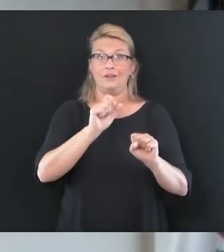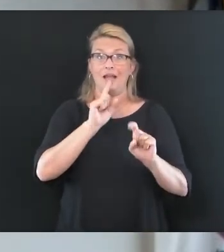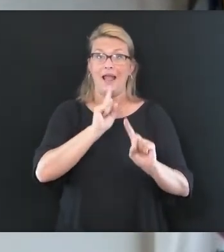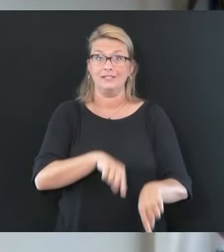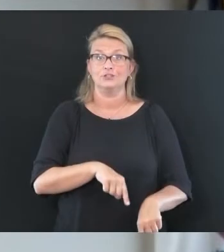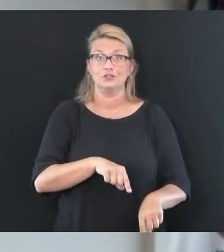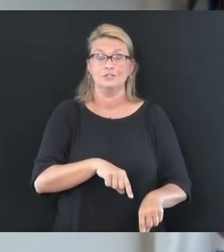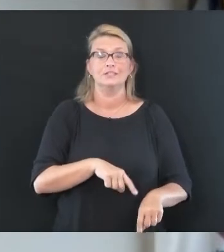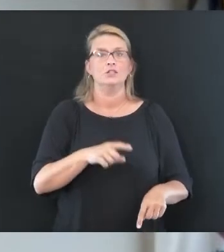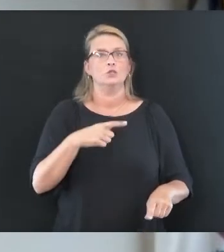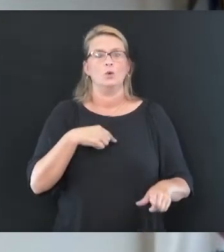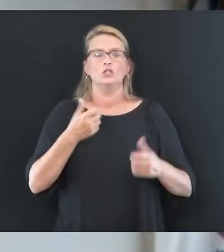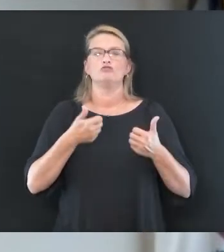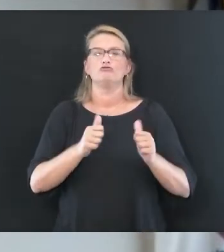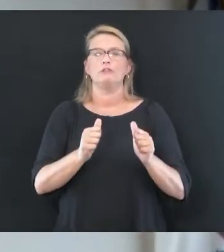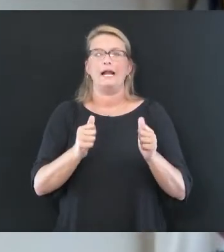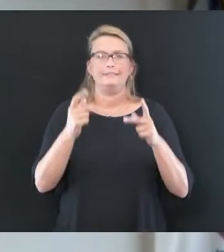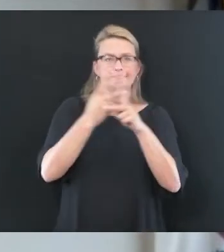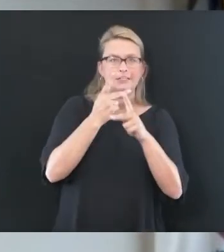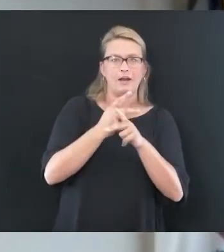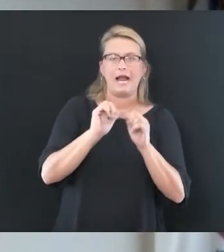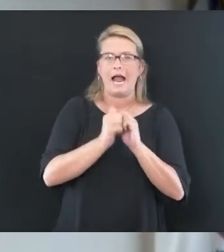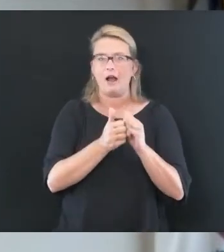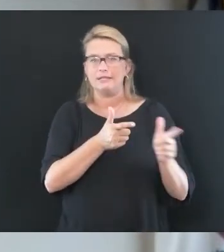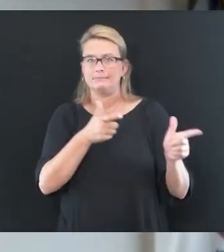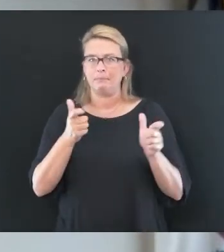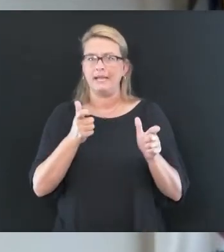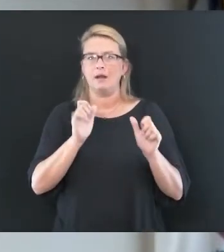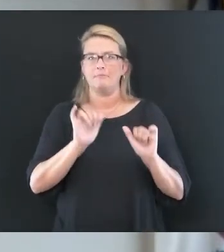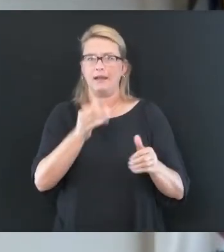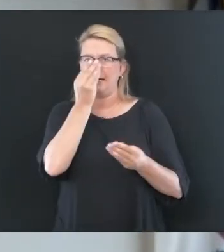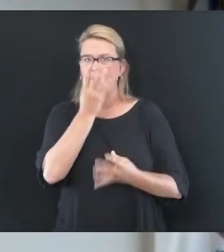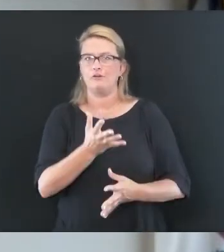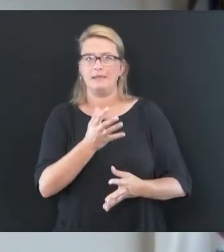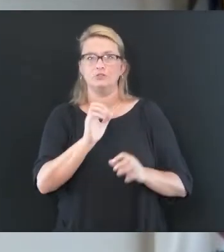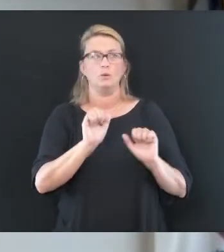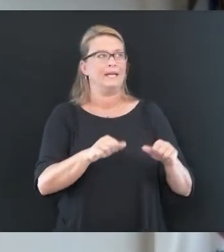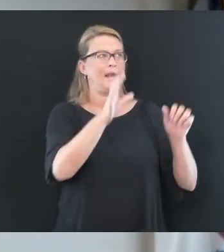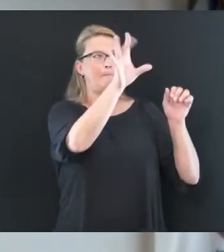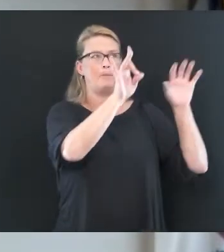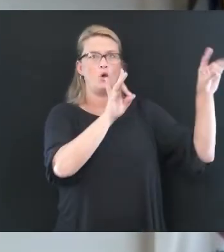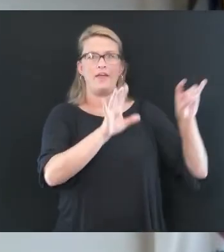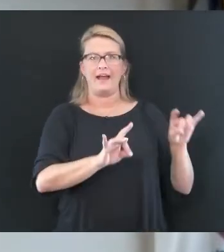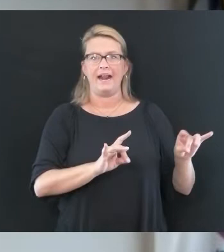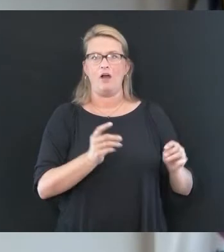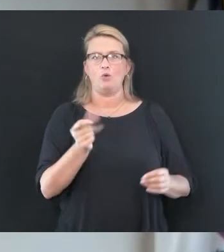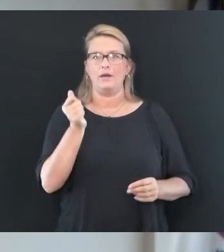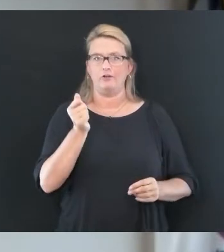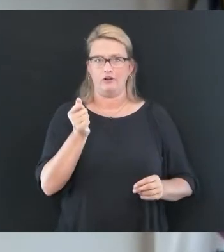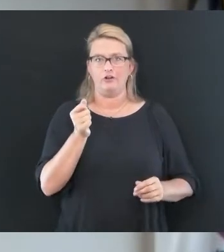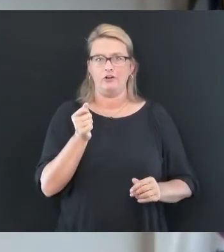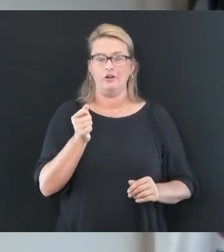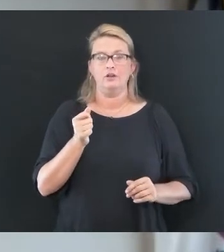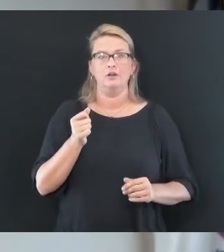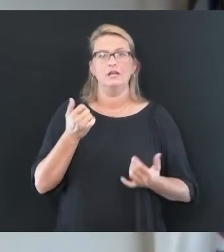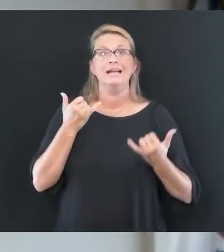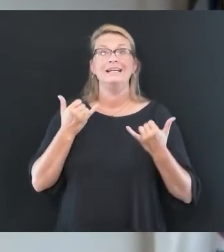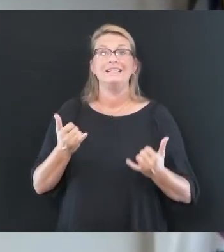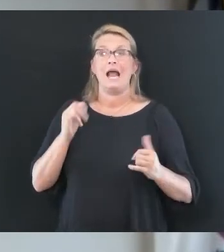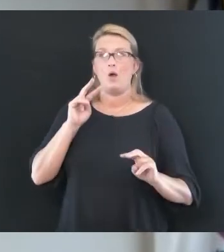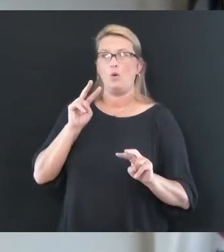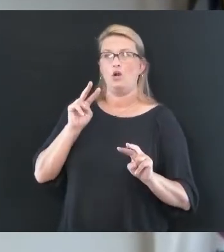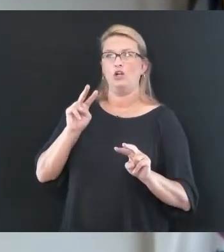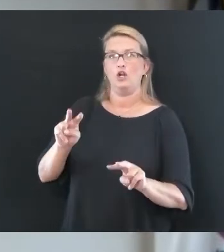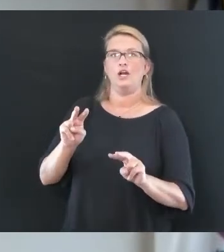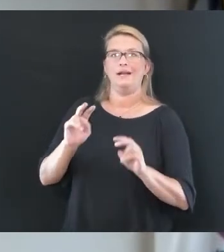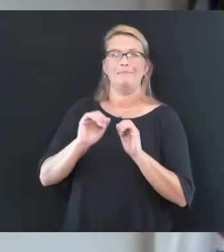information in terms of what we pull out of that calculation. We are looking at how quickly we can